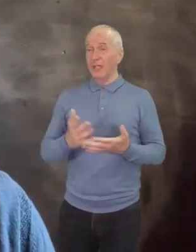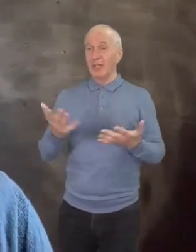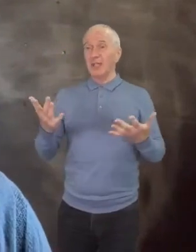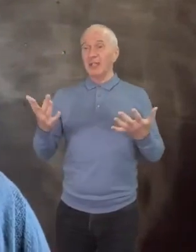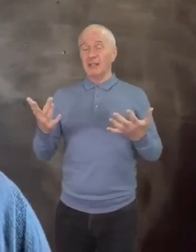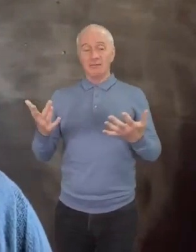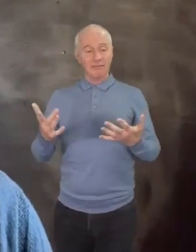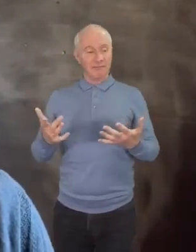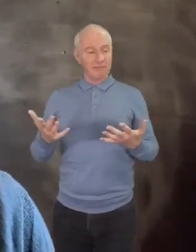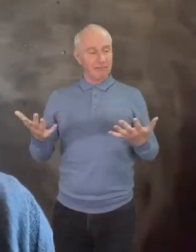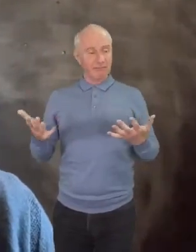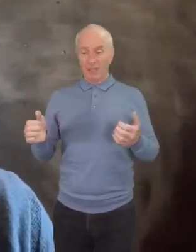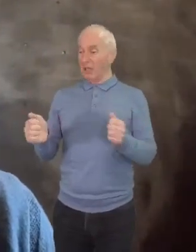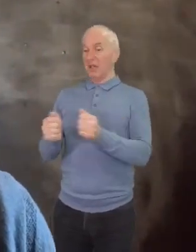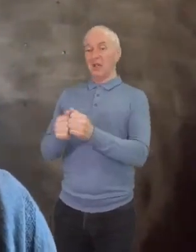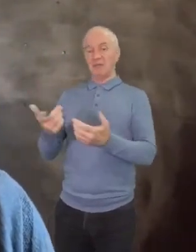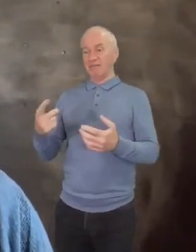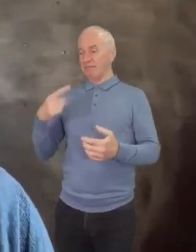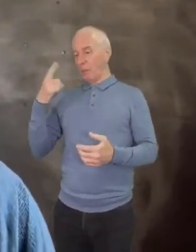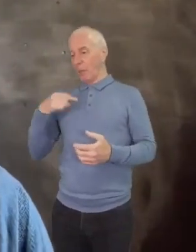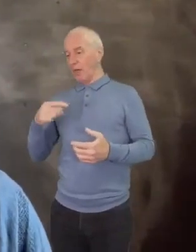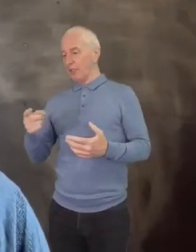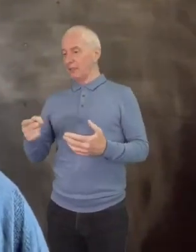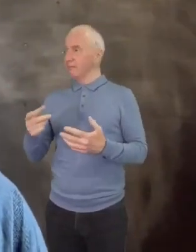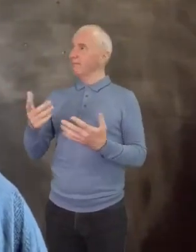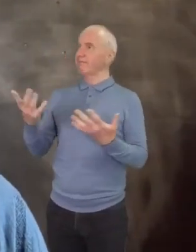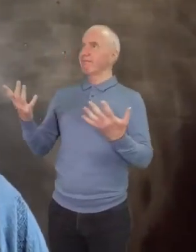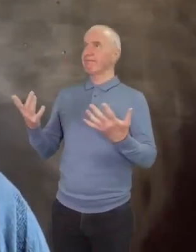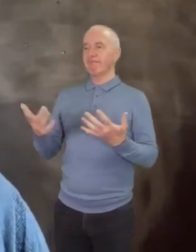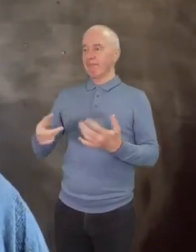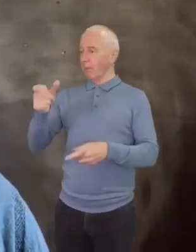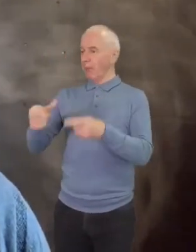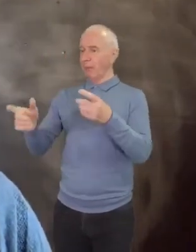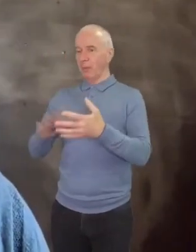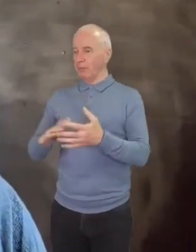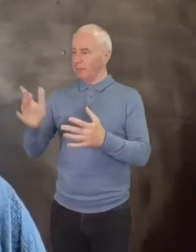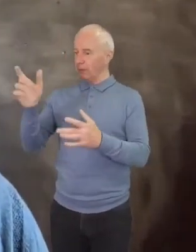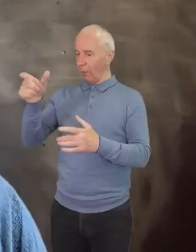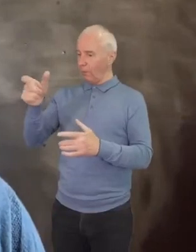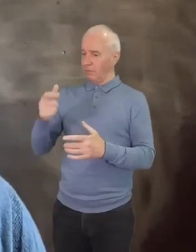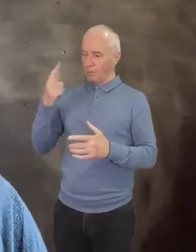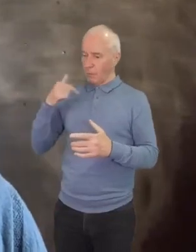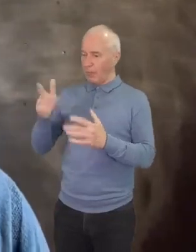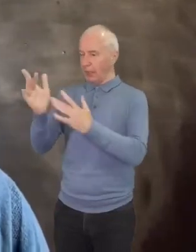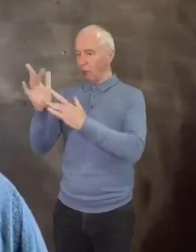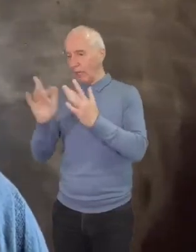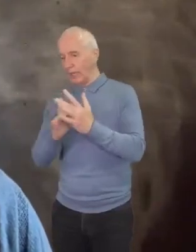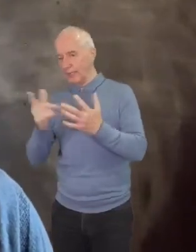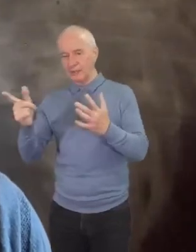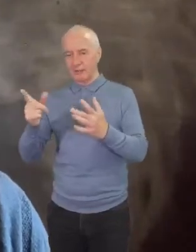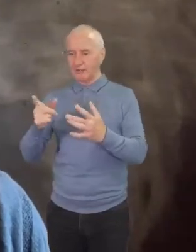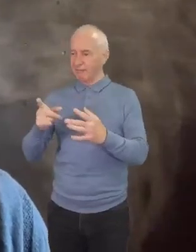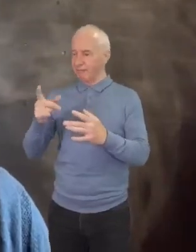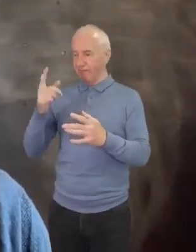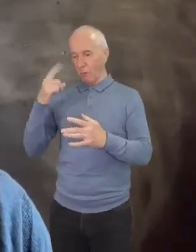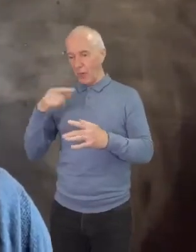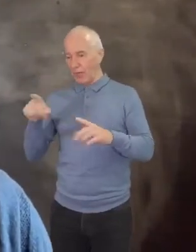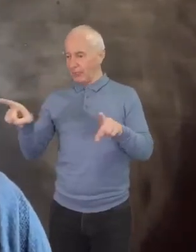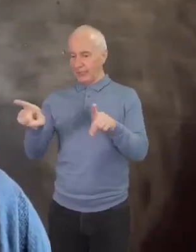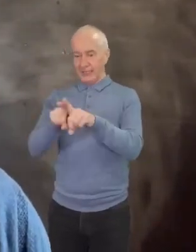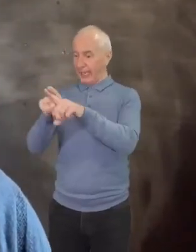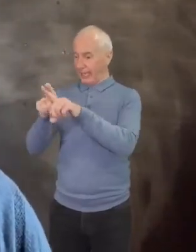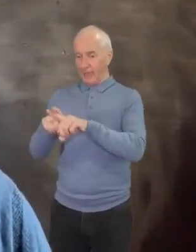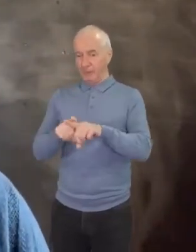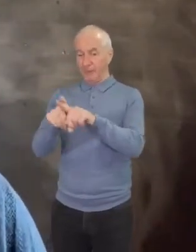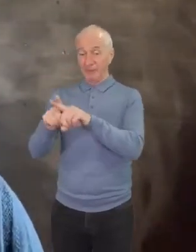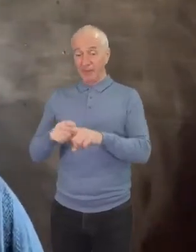justifications for a white aesthetic, a white Christ, a white status quo. And Bonhoeffer could see this. He could